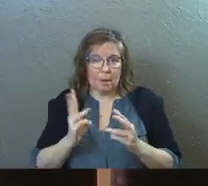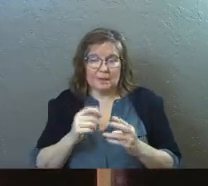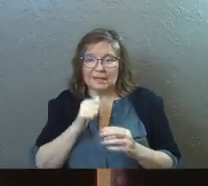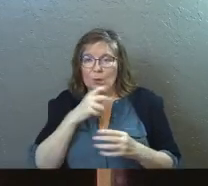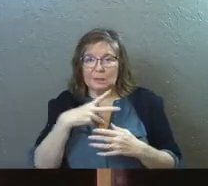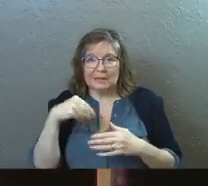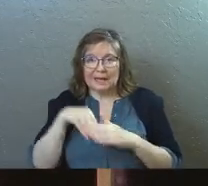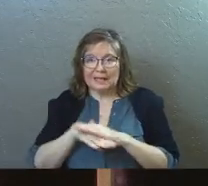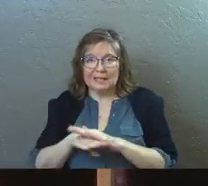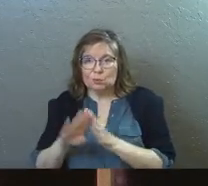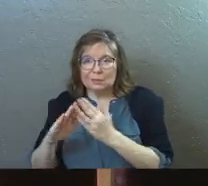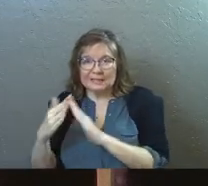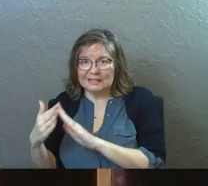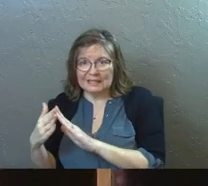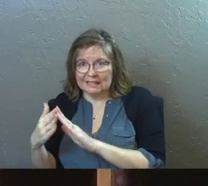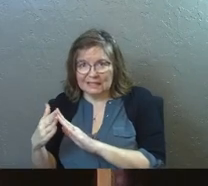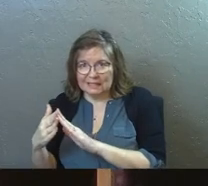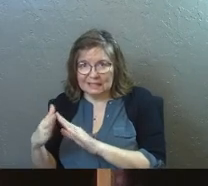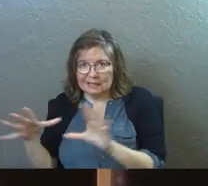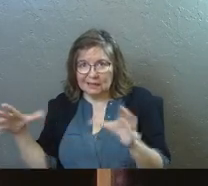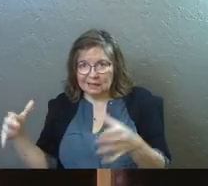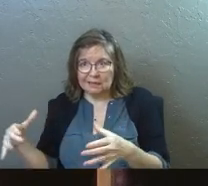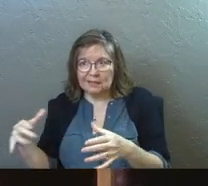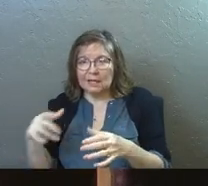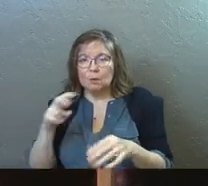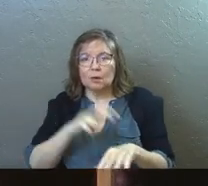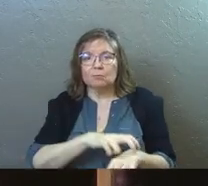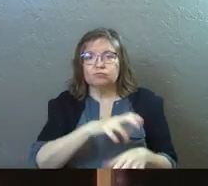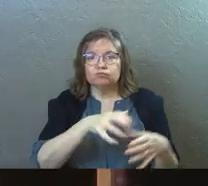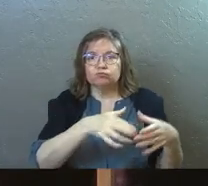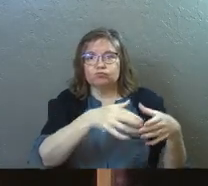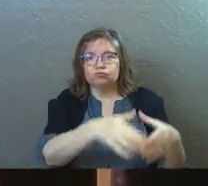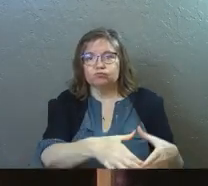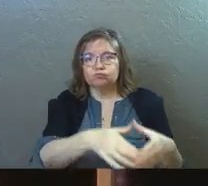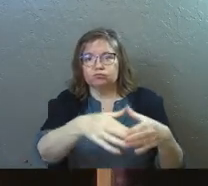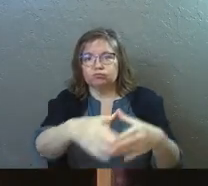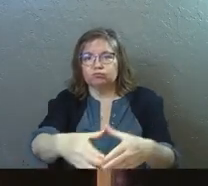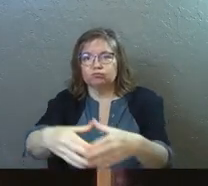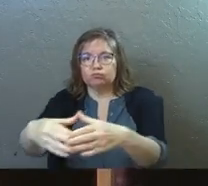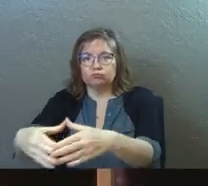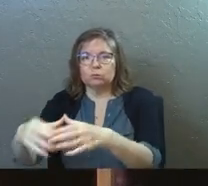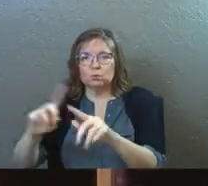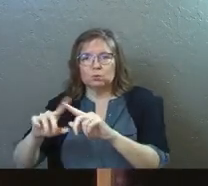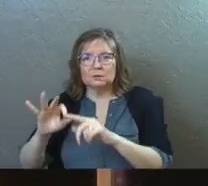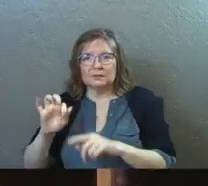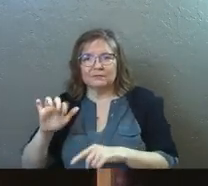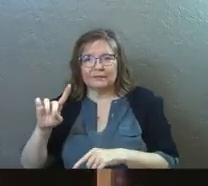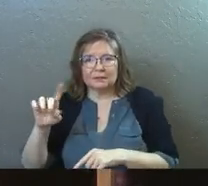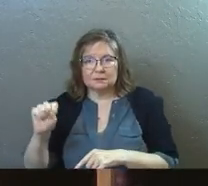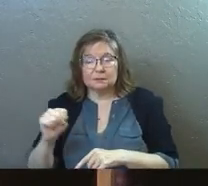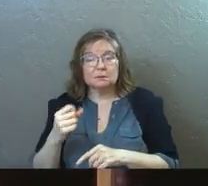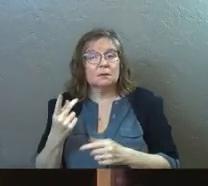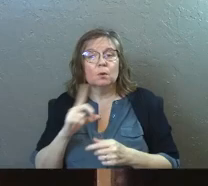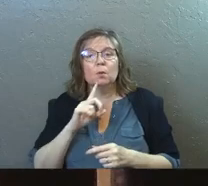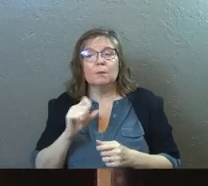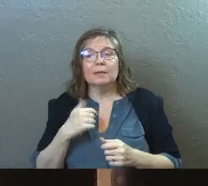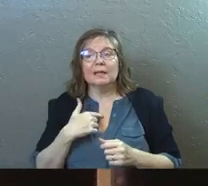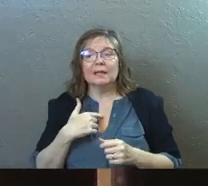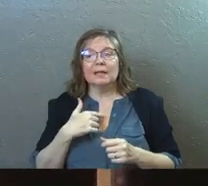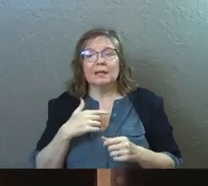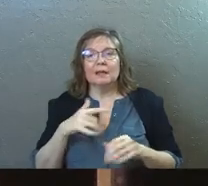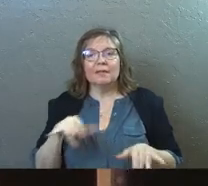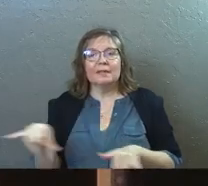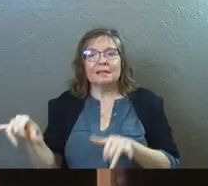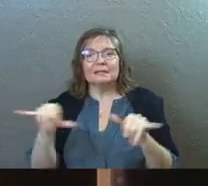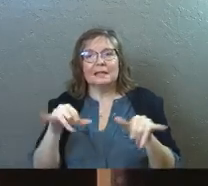he wouldn't take them into the city. He would just keep moving them from pasture to pasture. And so what there would be is there would be these